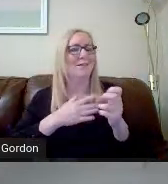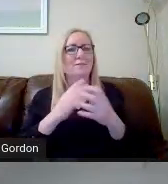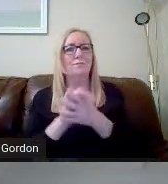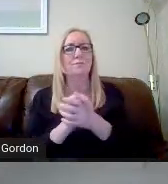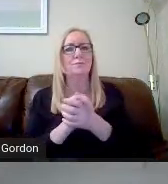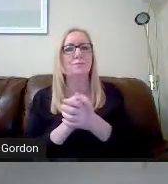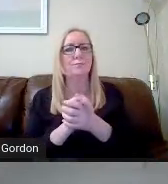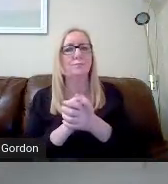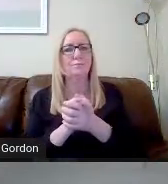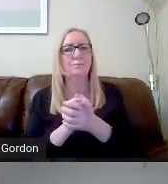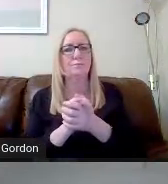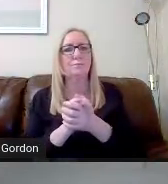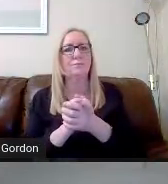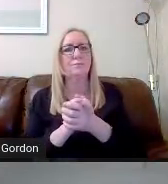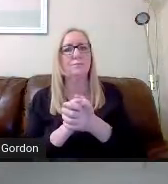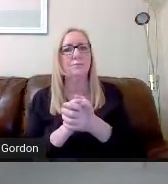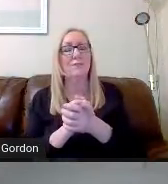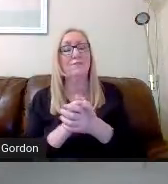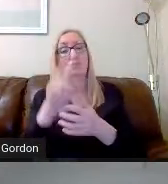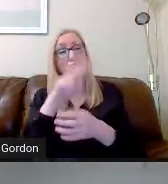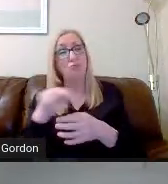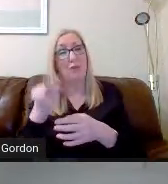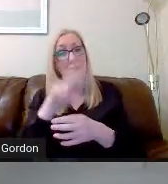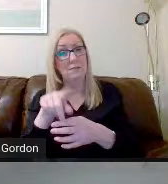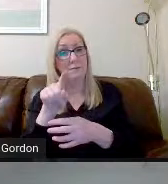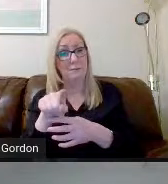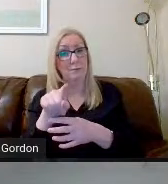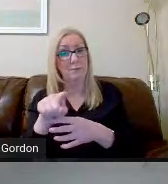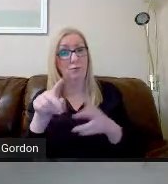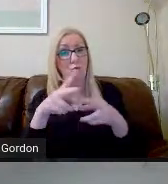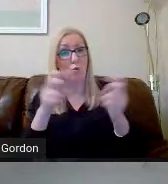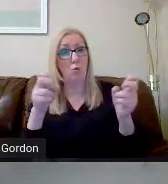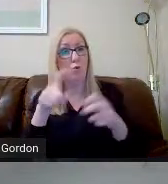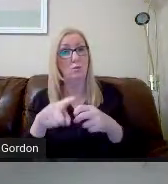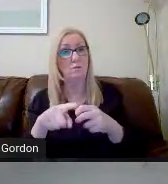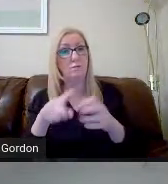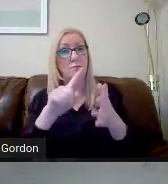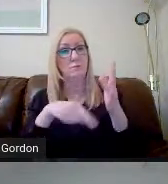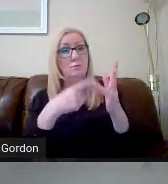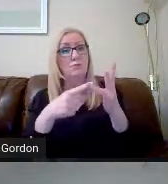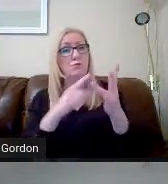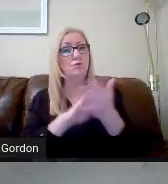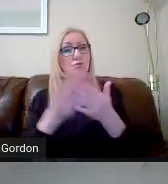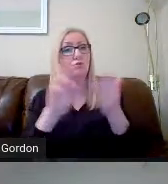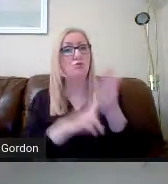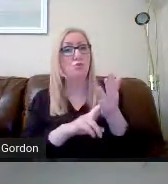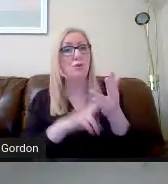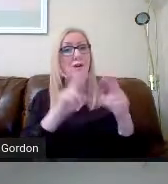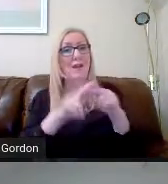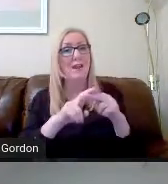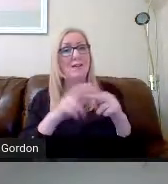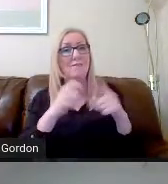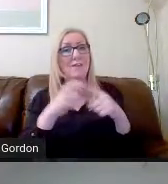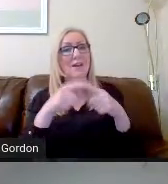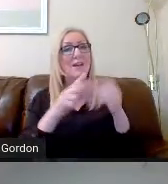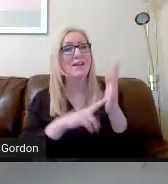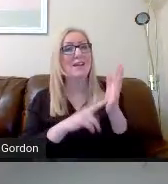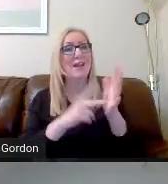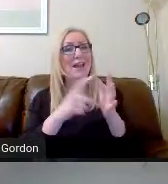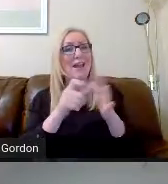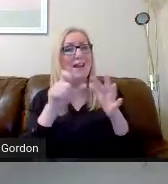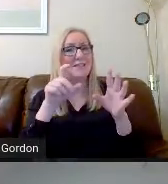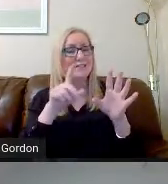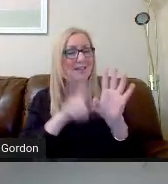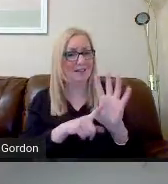If you take a second just to have a wee read at that. You know, we have 1350 young people in